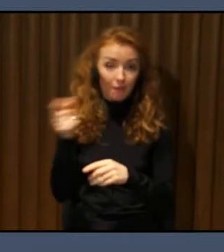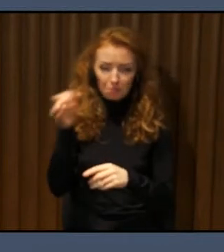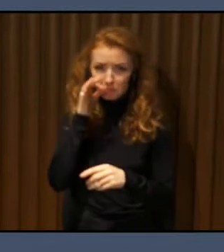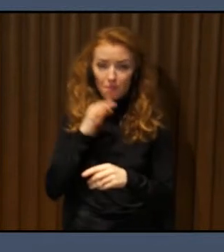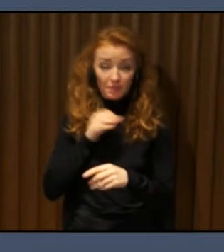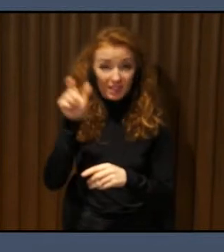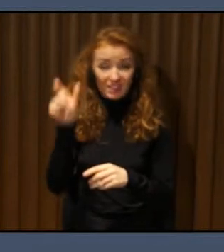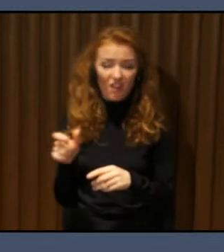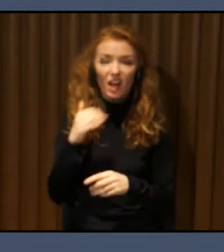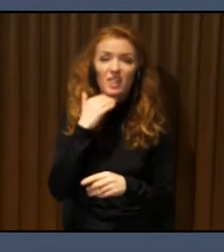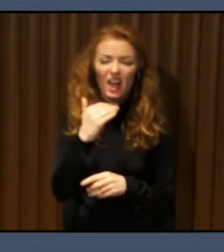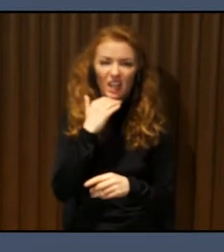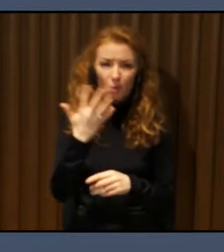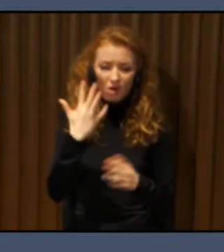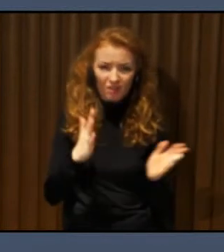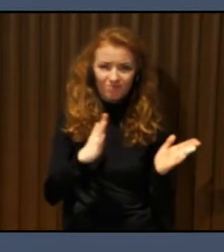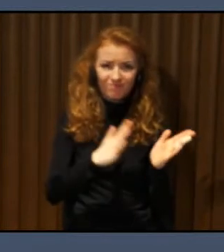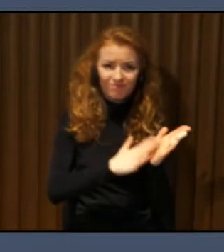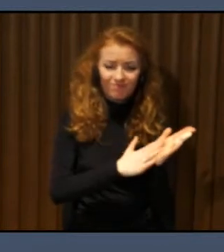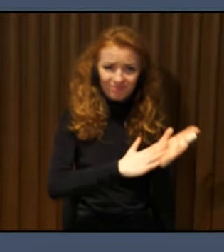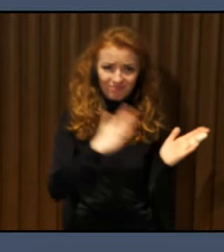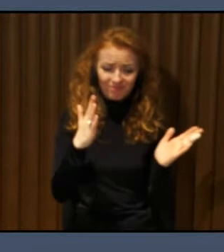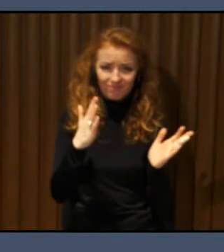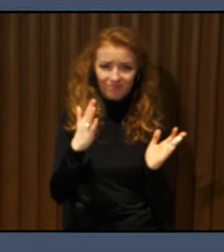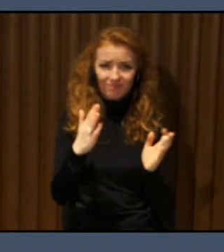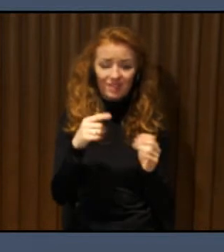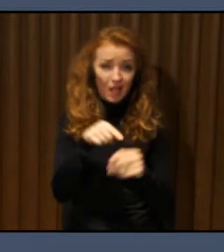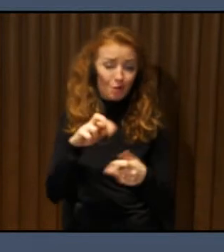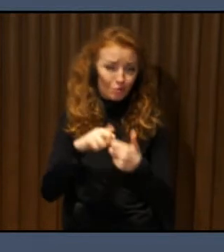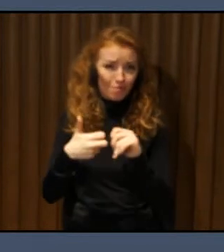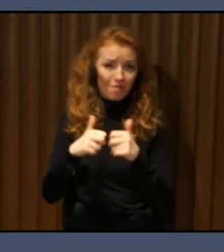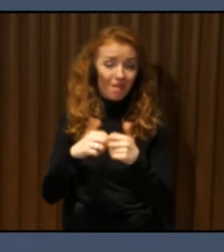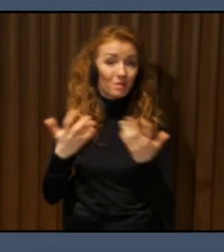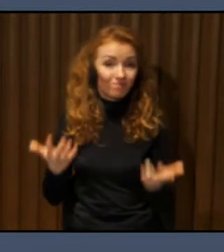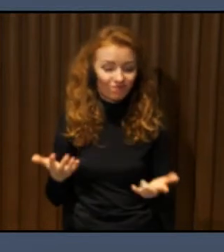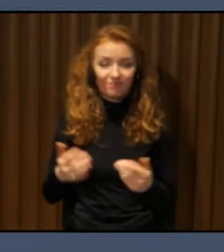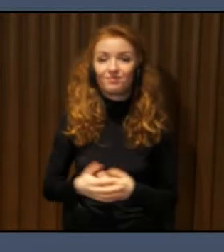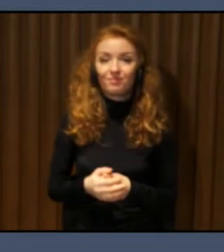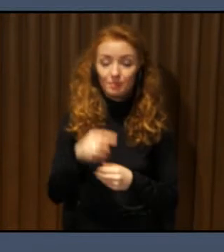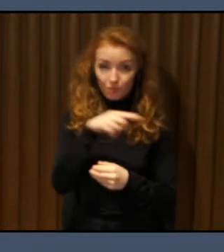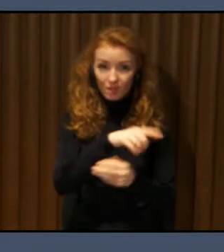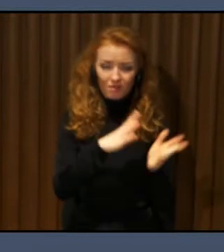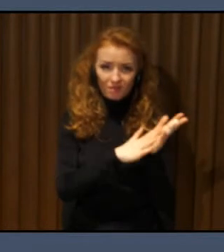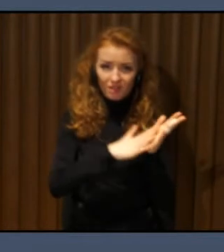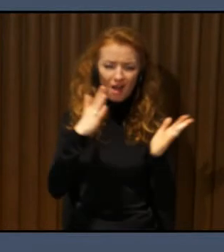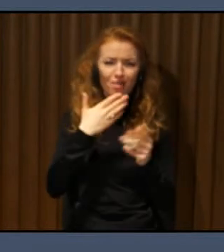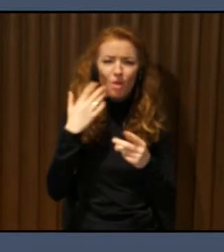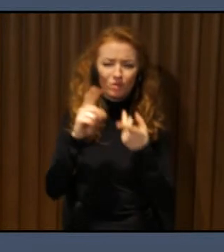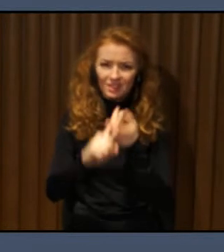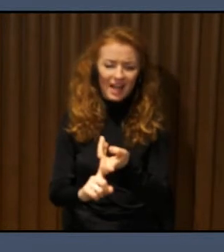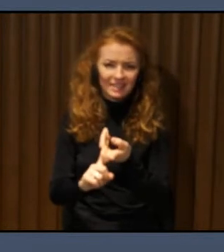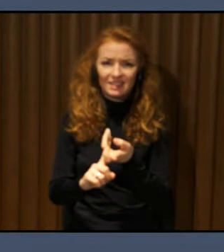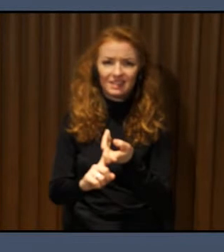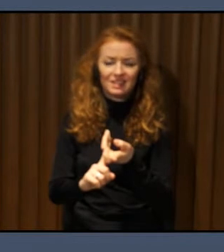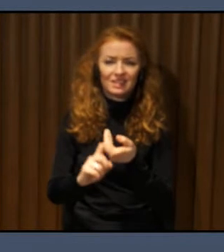It's quite an issue. And these buttons are not connected with any kind of data. So we answered this call for innovation